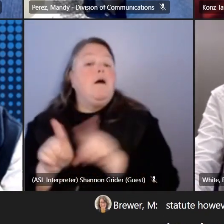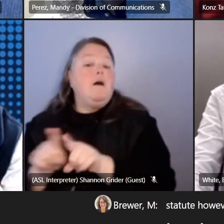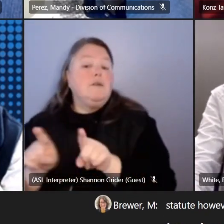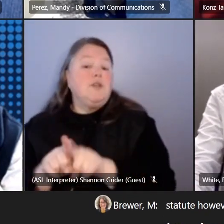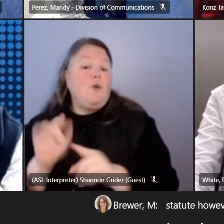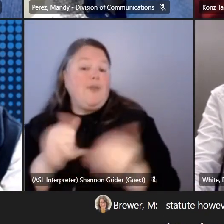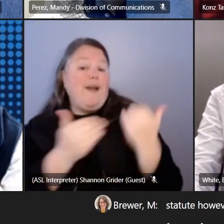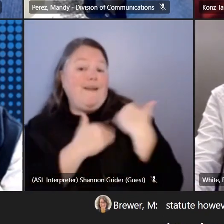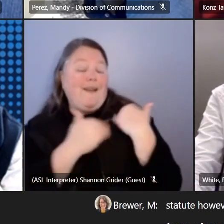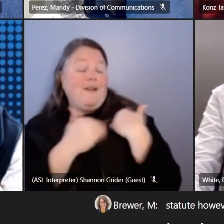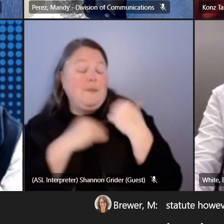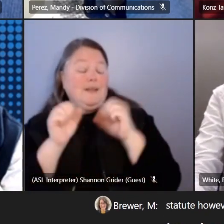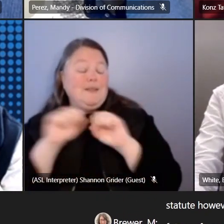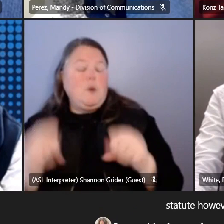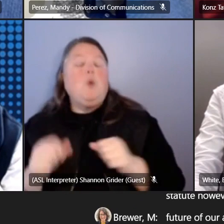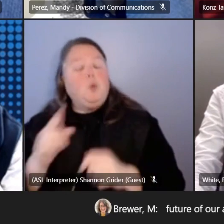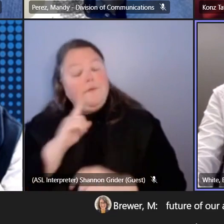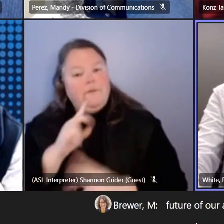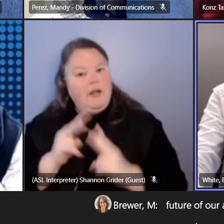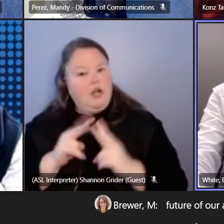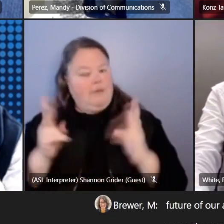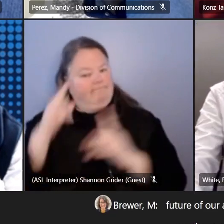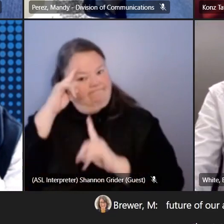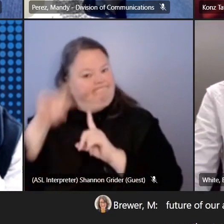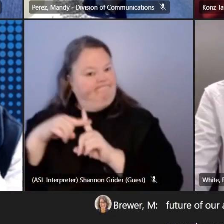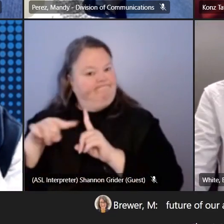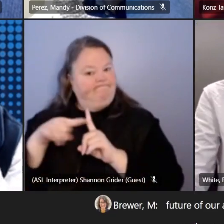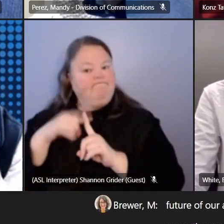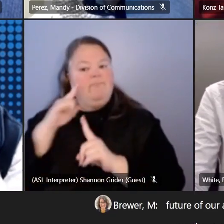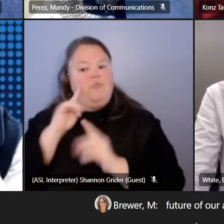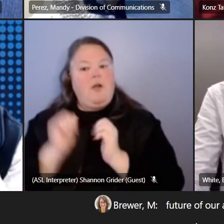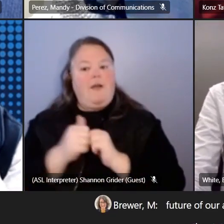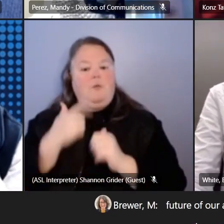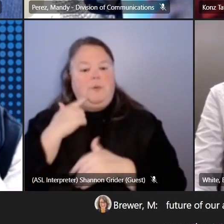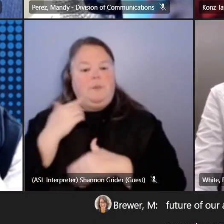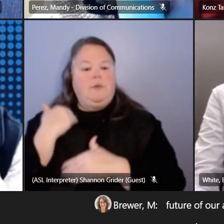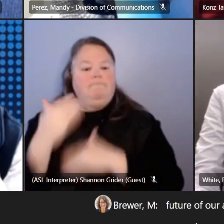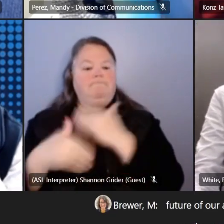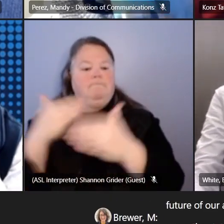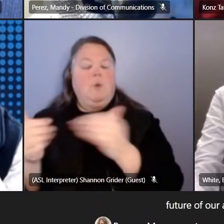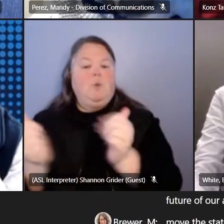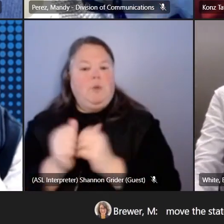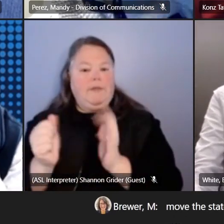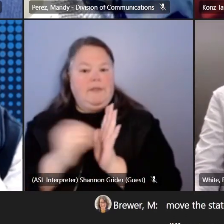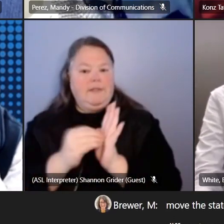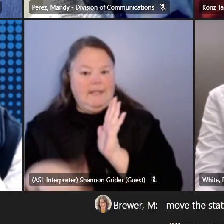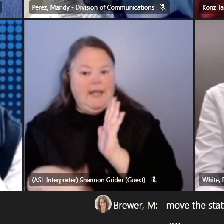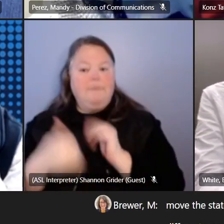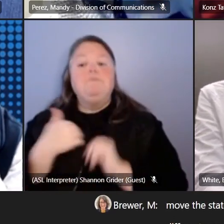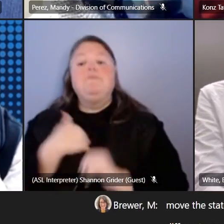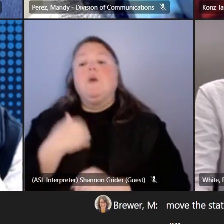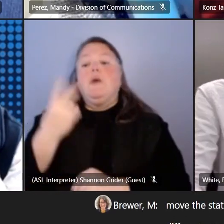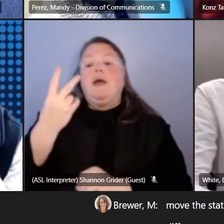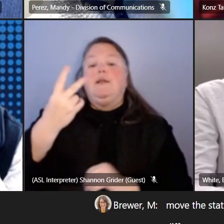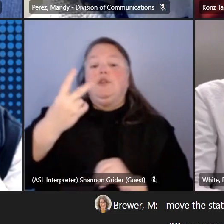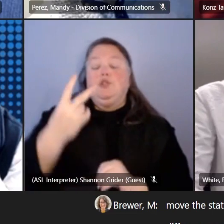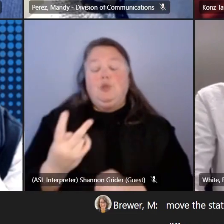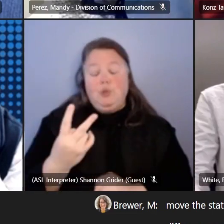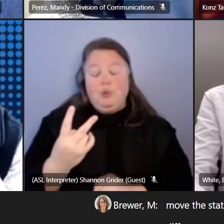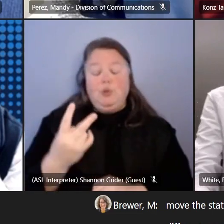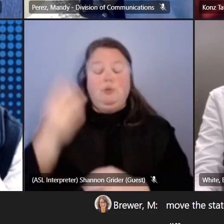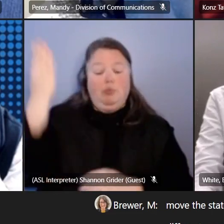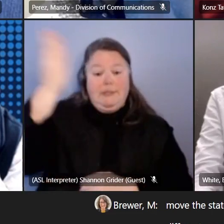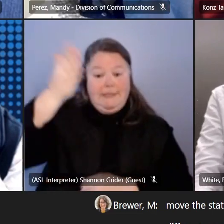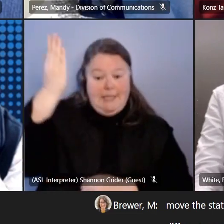system and where we hope to move the state through United We Learn and so we had two different presentations one was really